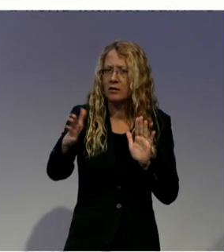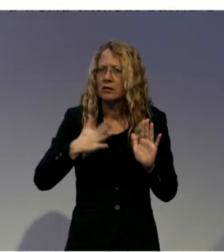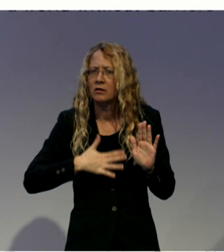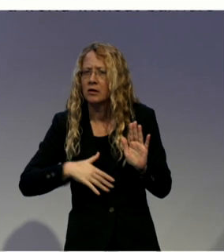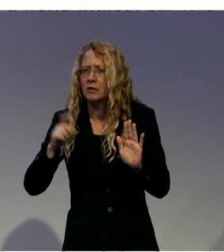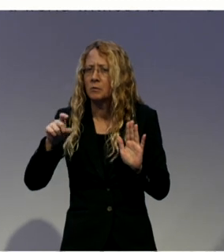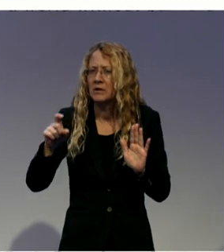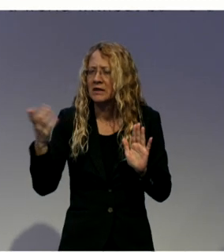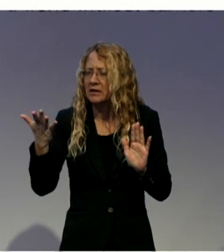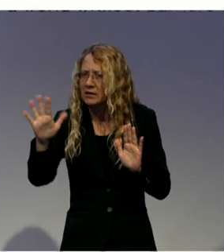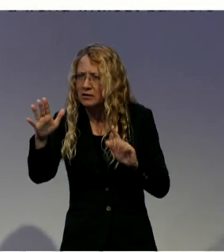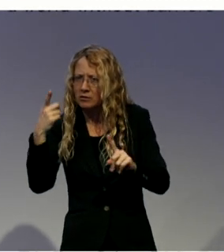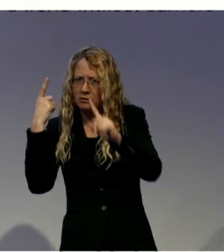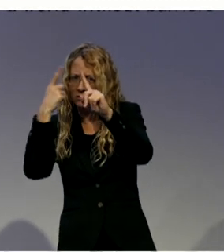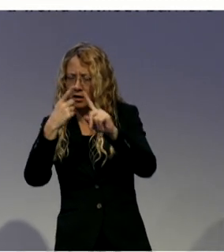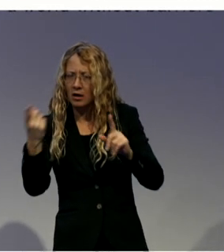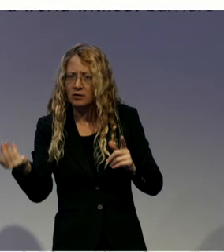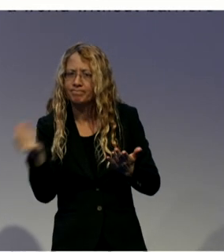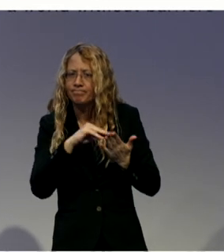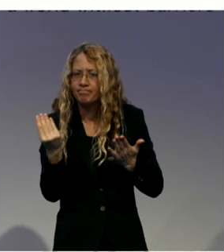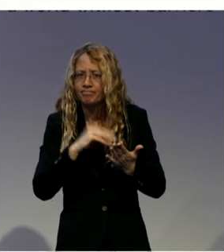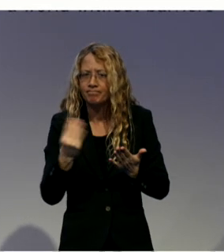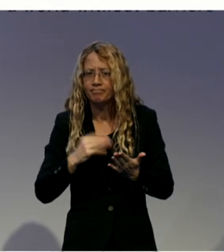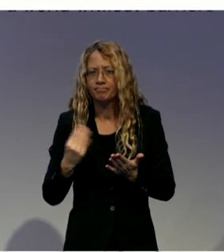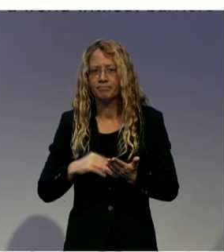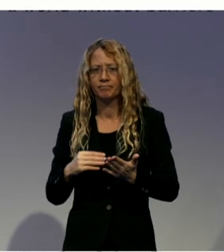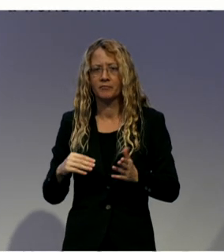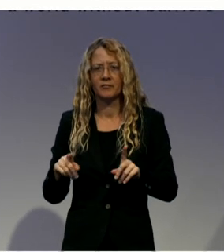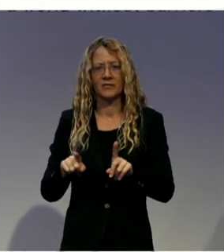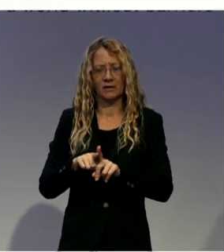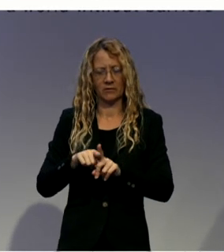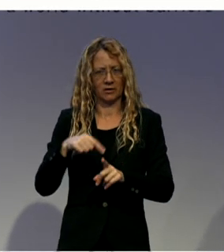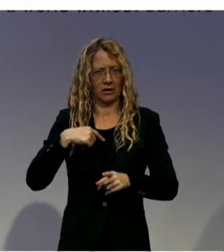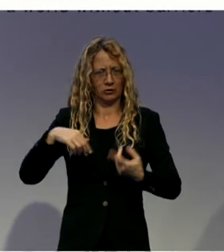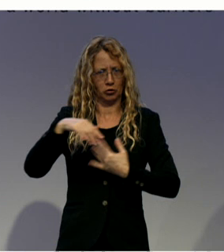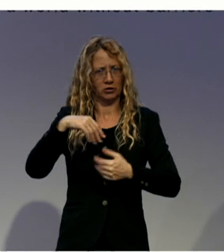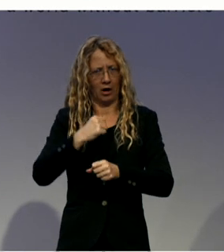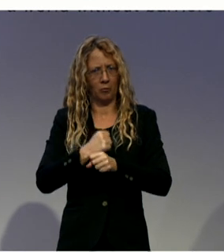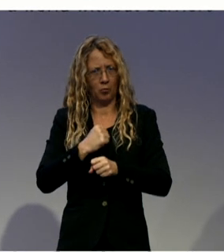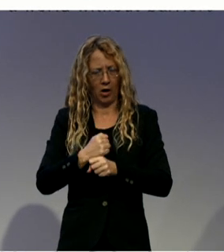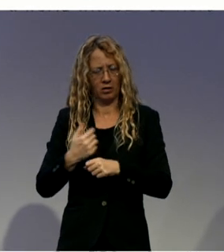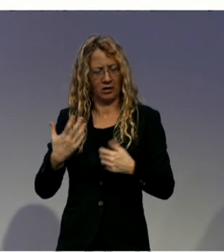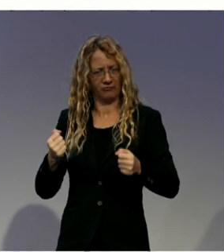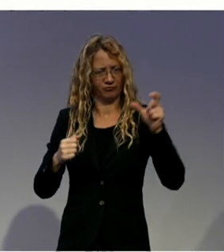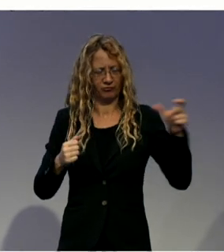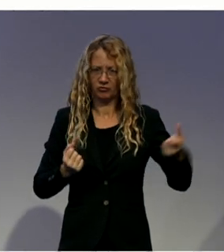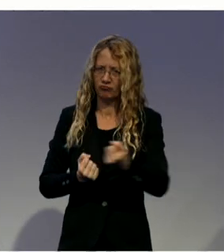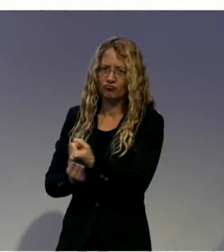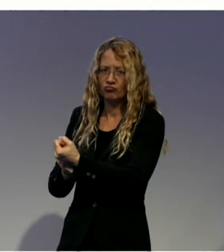to execute it through social work and personal support strategies. And reviewing it periodically